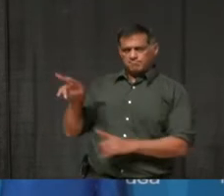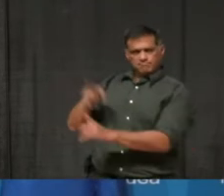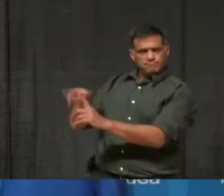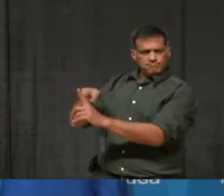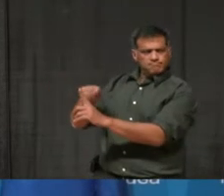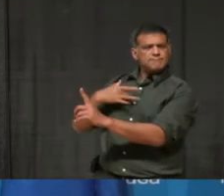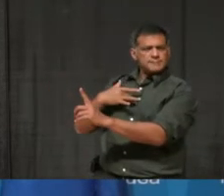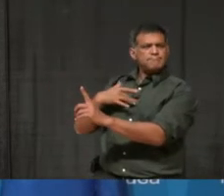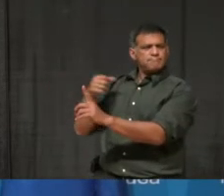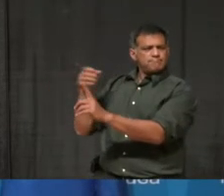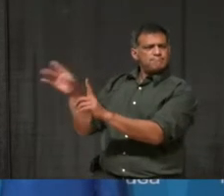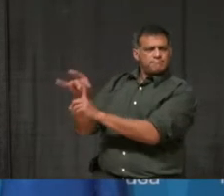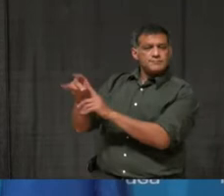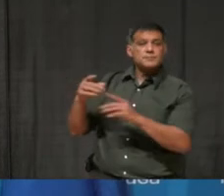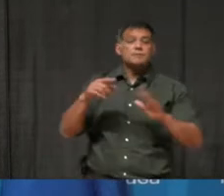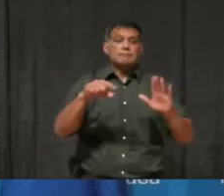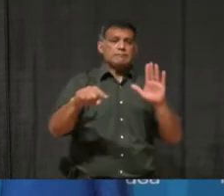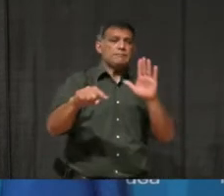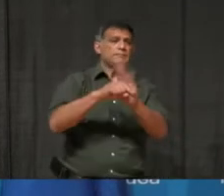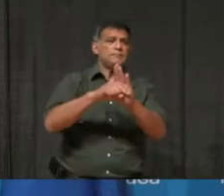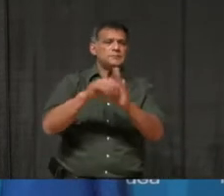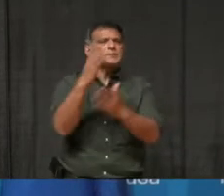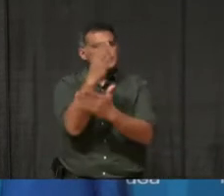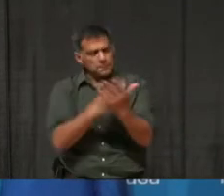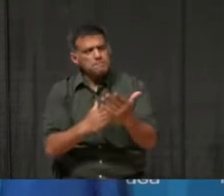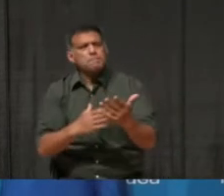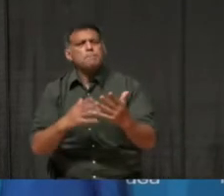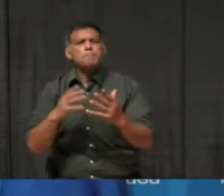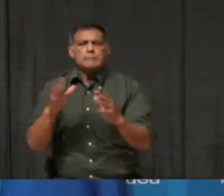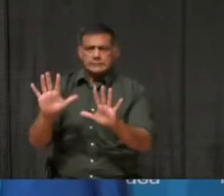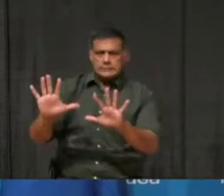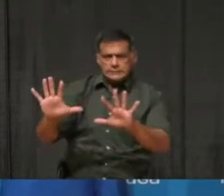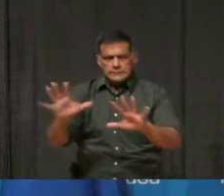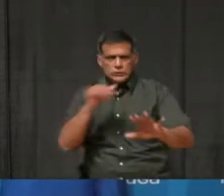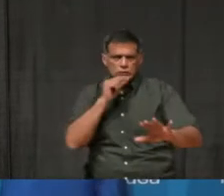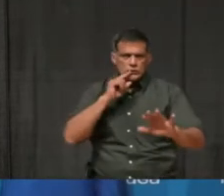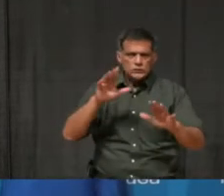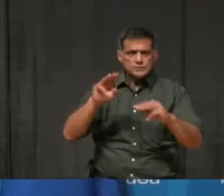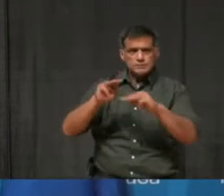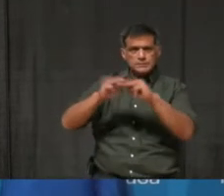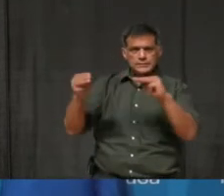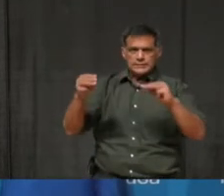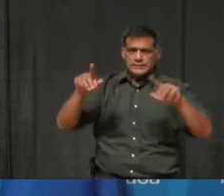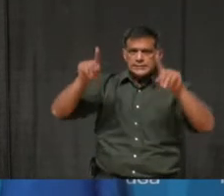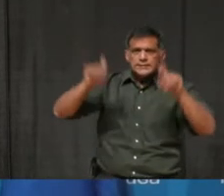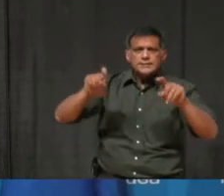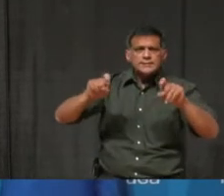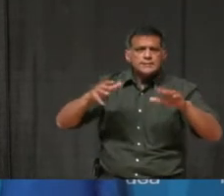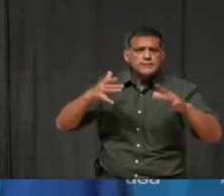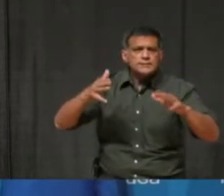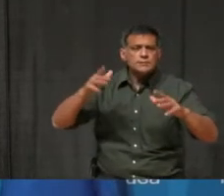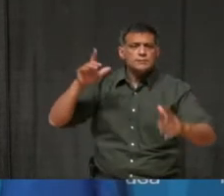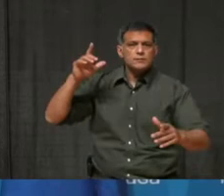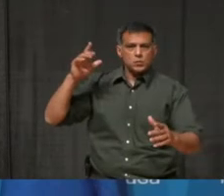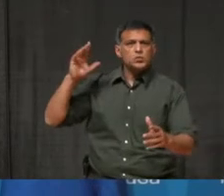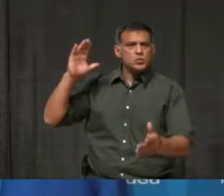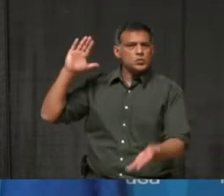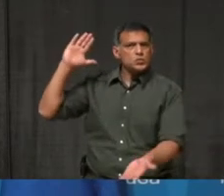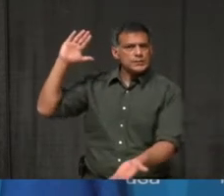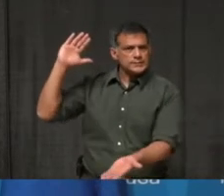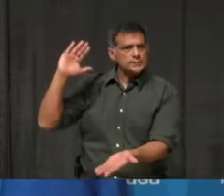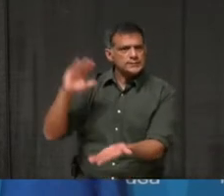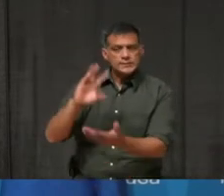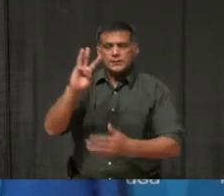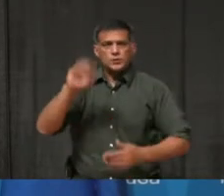promising news. With Mississauga's test positivity rates lowering to 6.9 percent. And